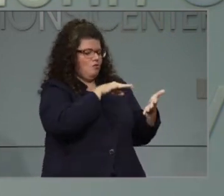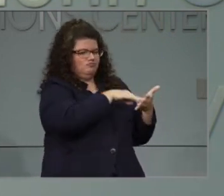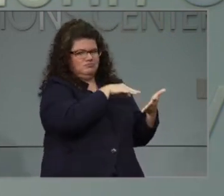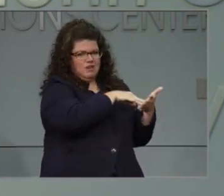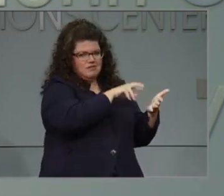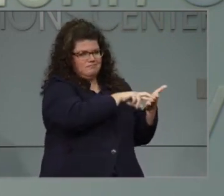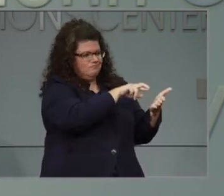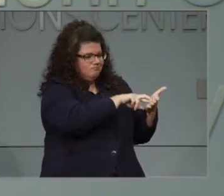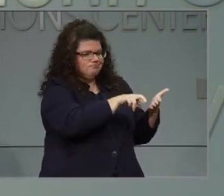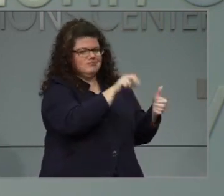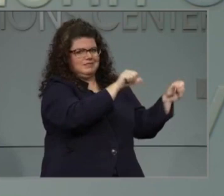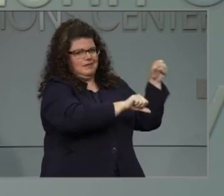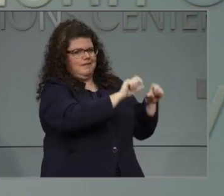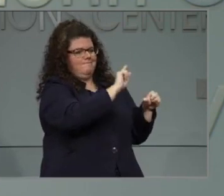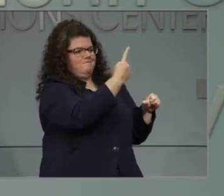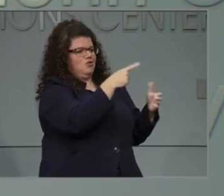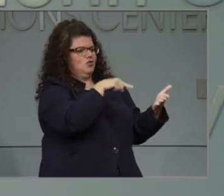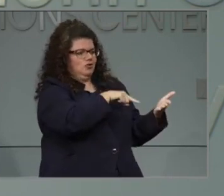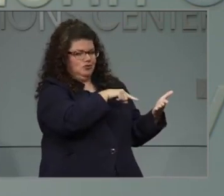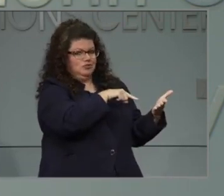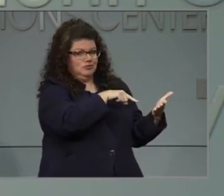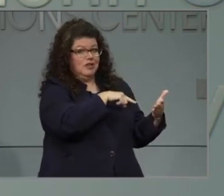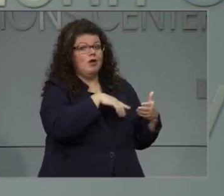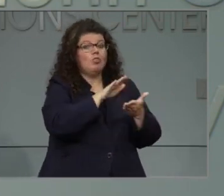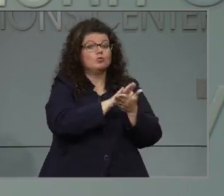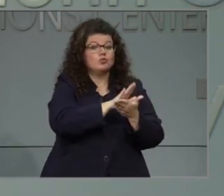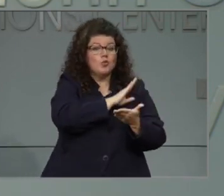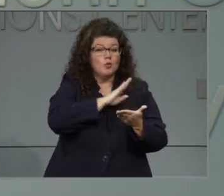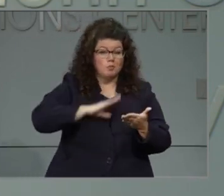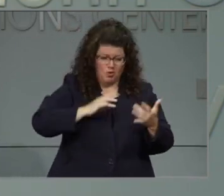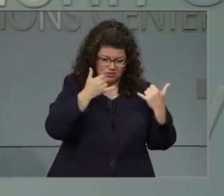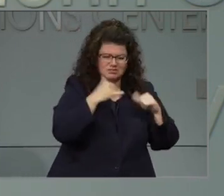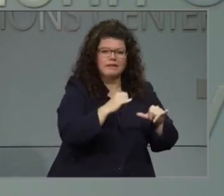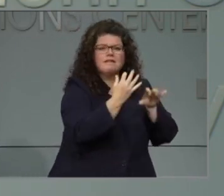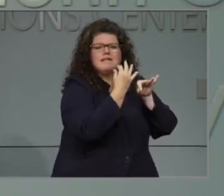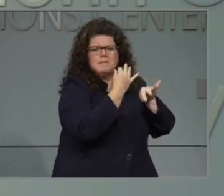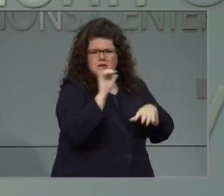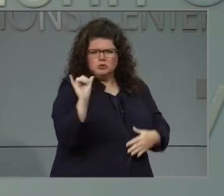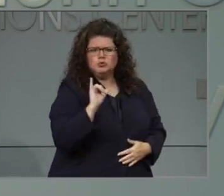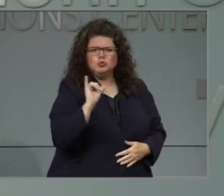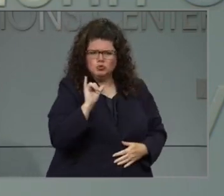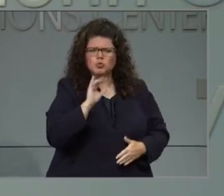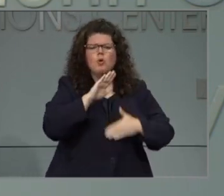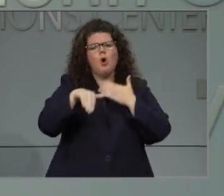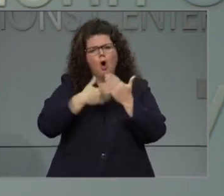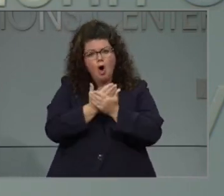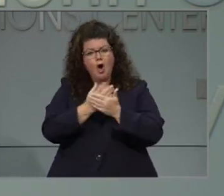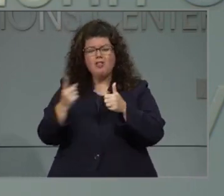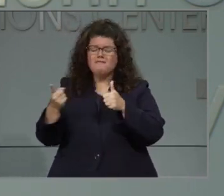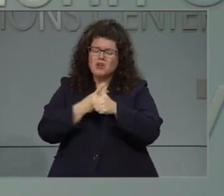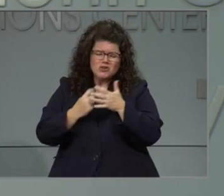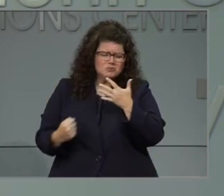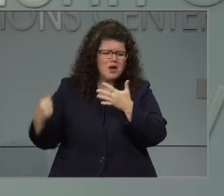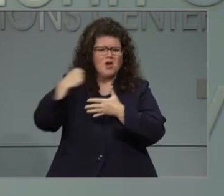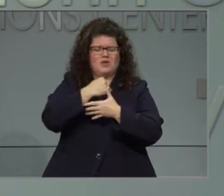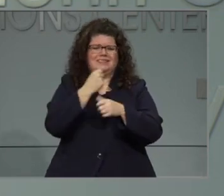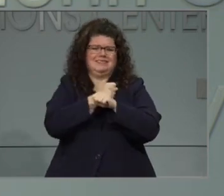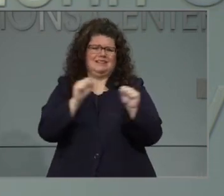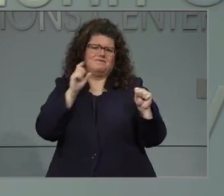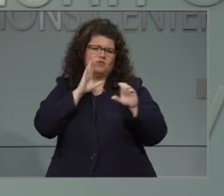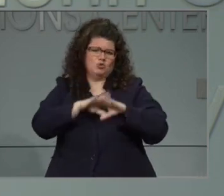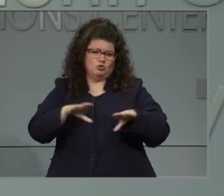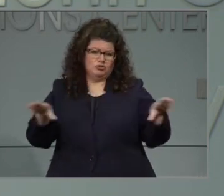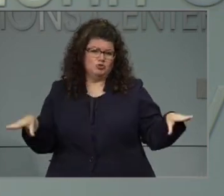for local school boards and that all of those options have good protections for children. Next question.